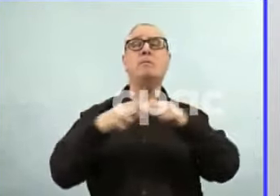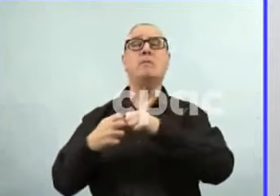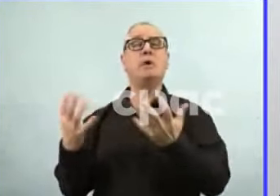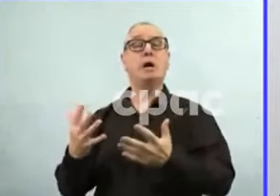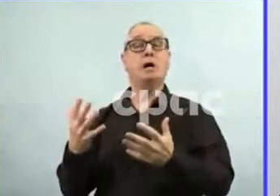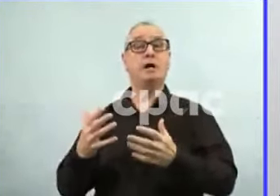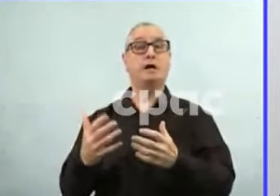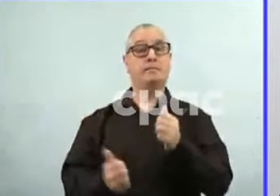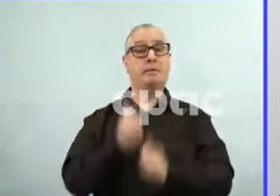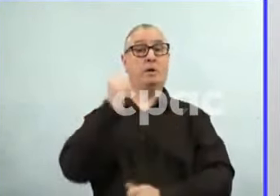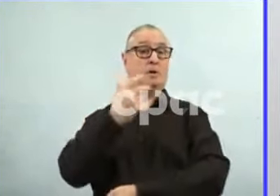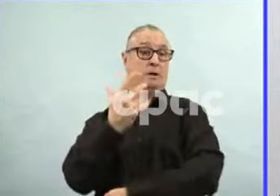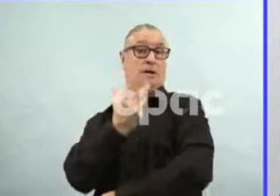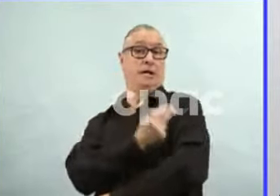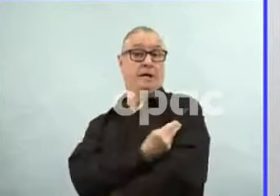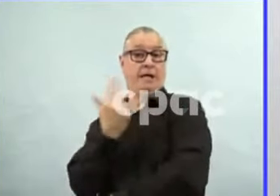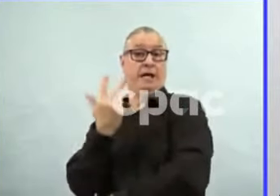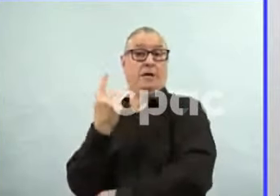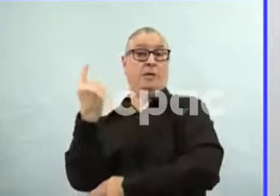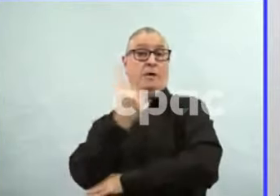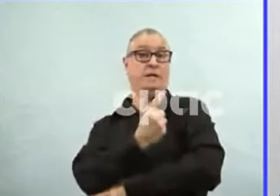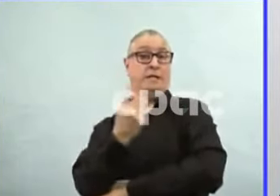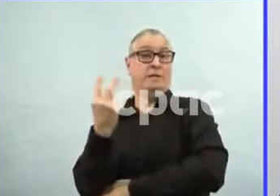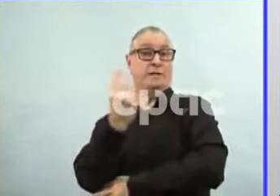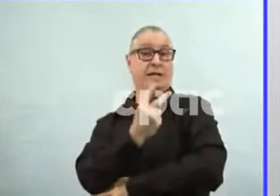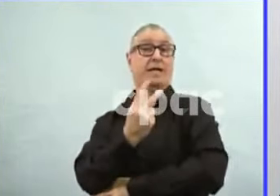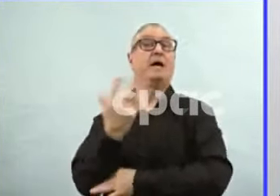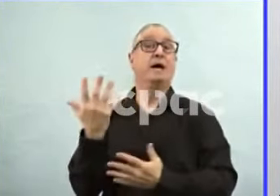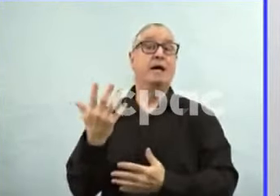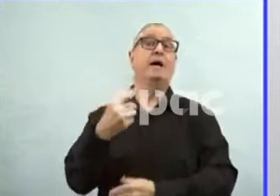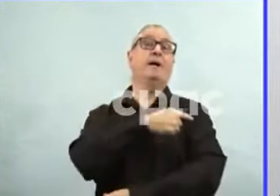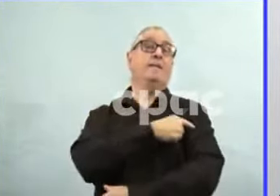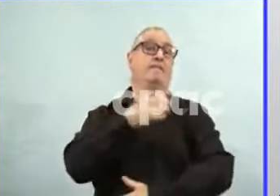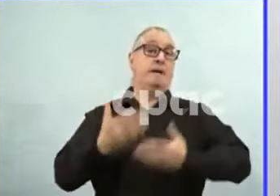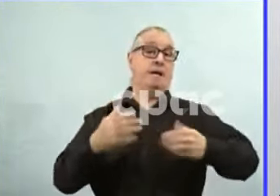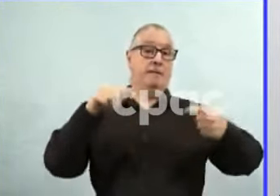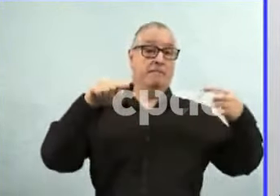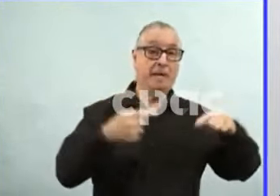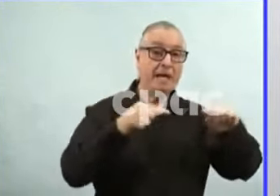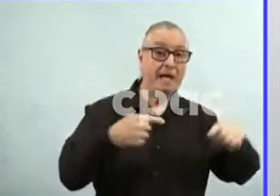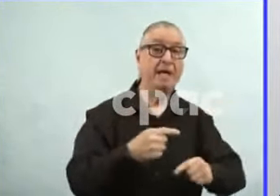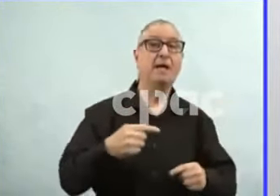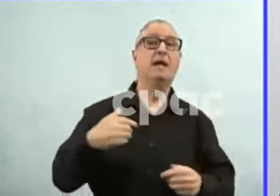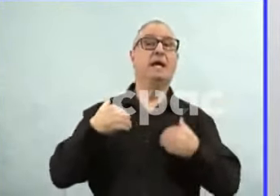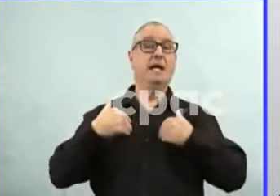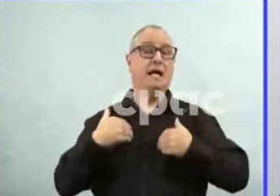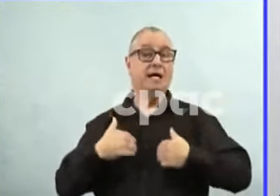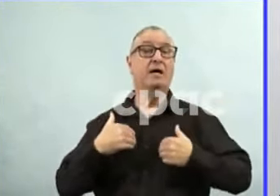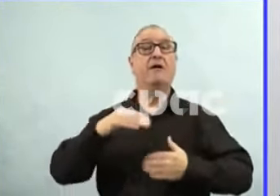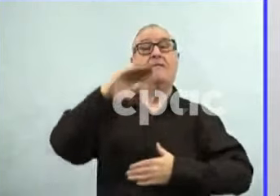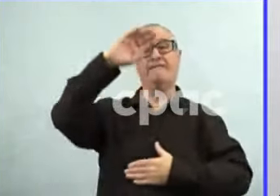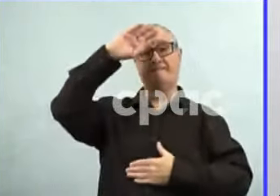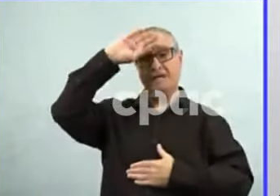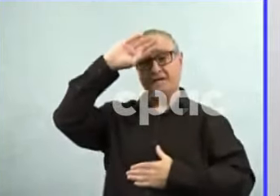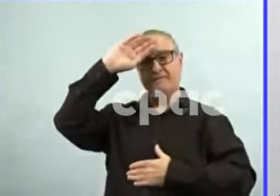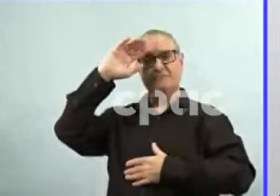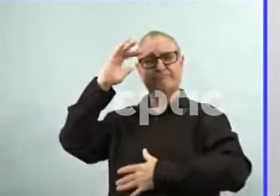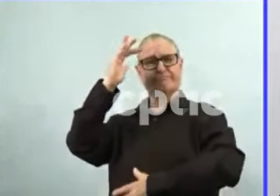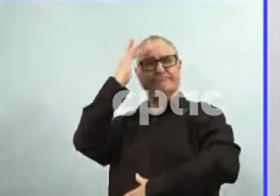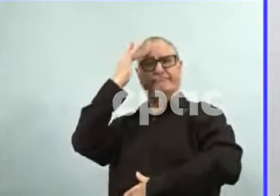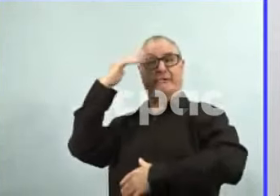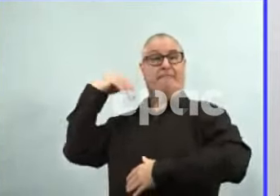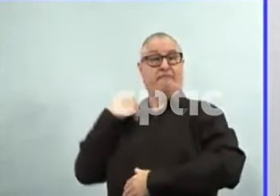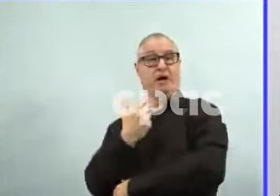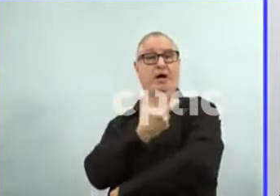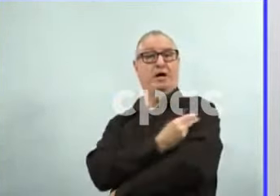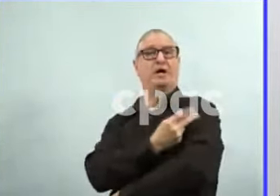minor. Things like pain at the injection site, fatigue, or fever, which are signs that your immune system is building a response